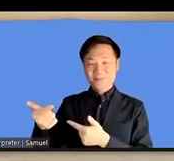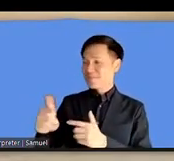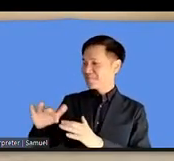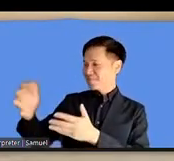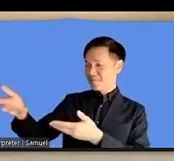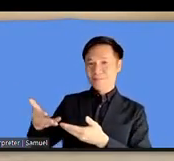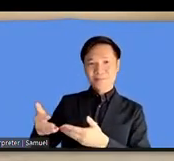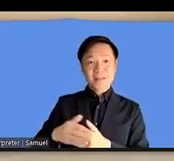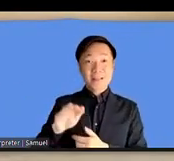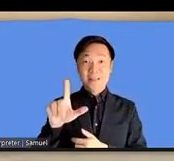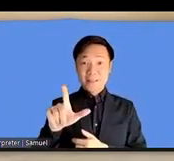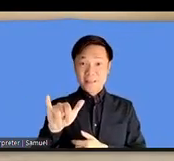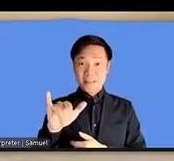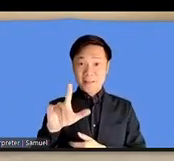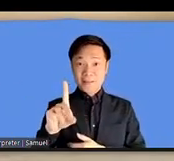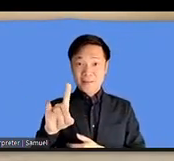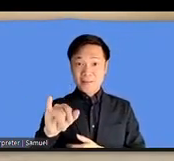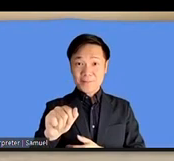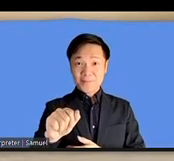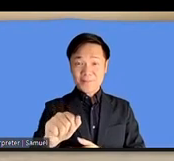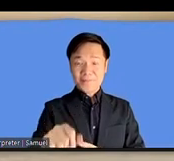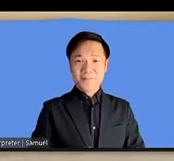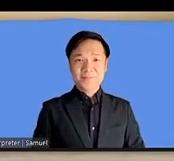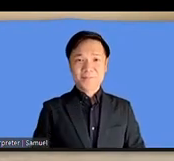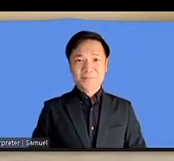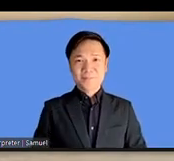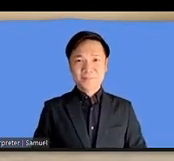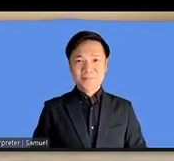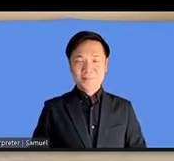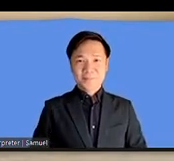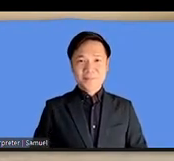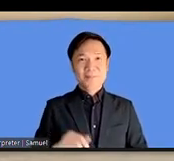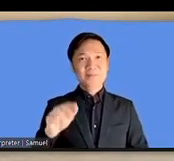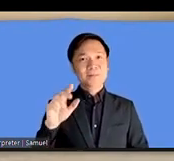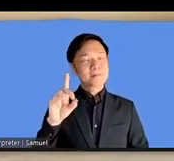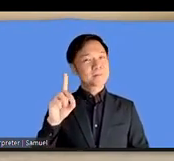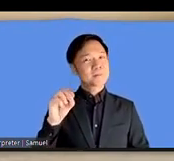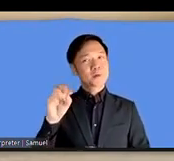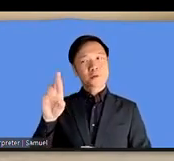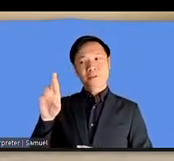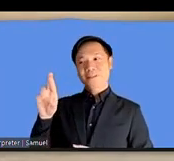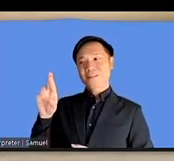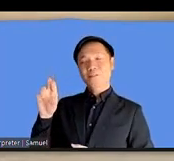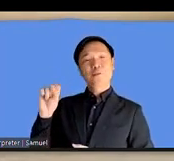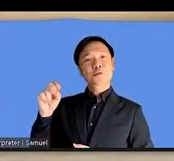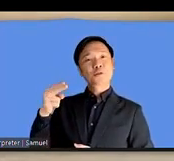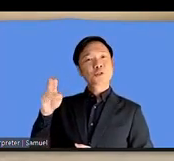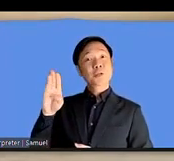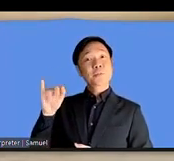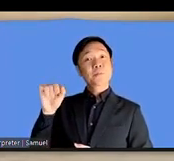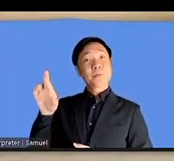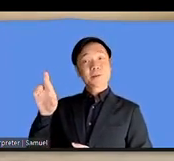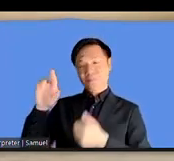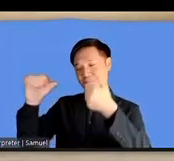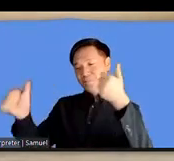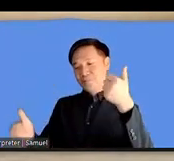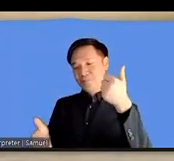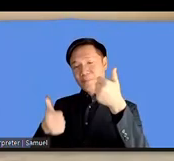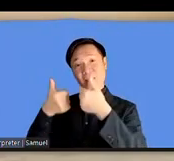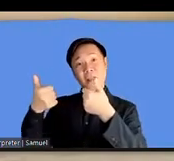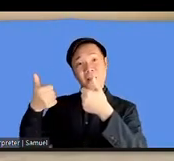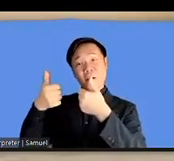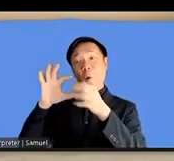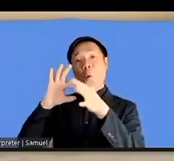and to our colleague Dr. Shabir who is my co-head of the dynamic coalition on accessibility